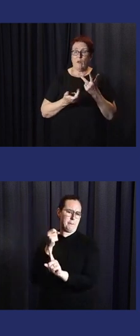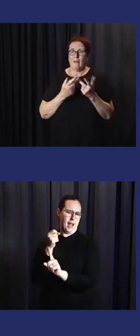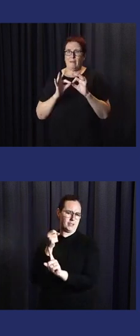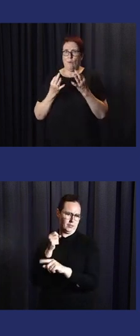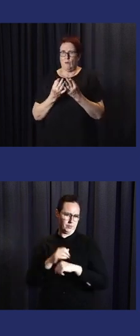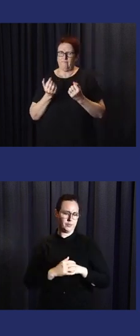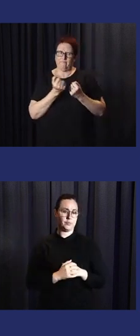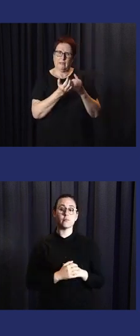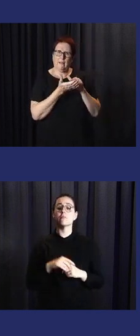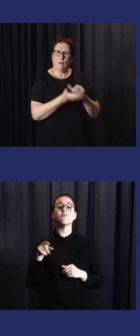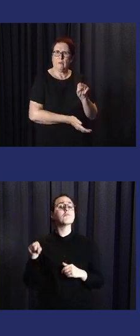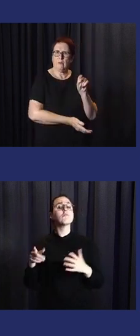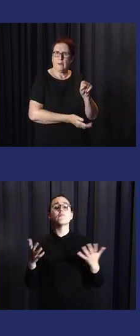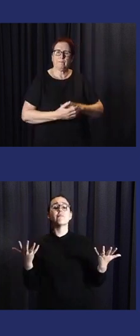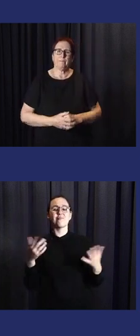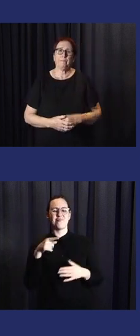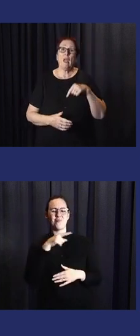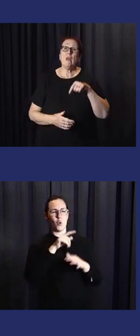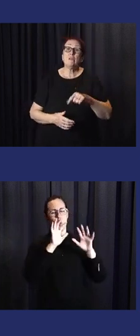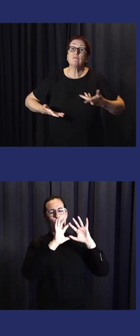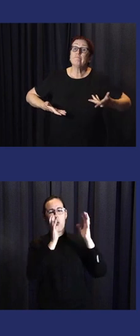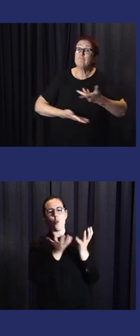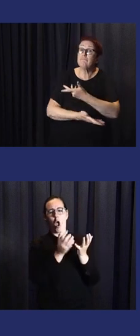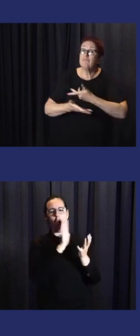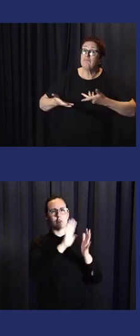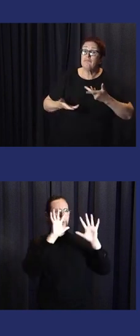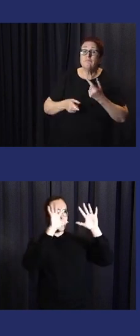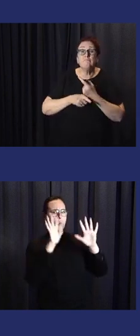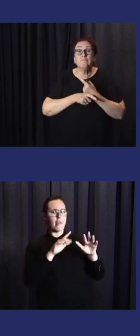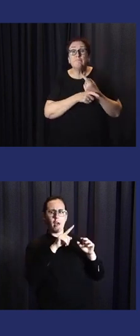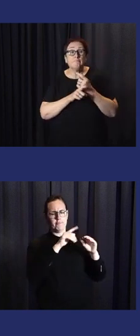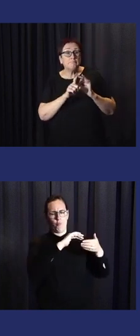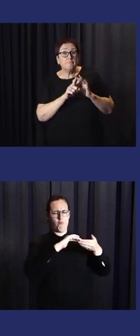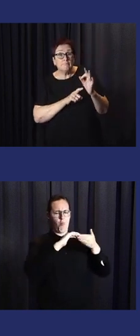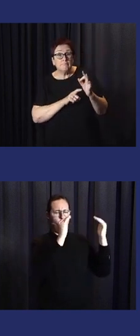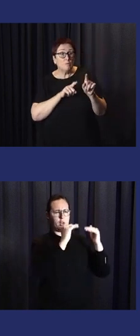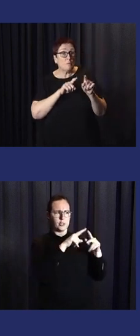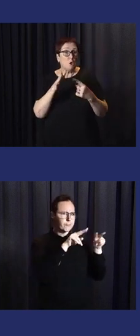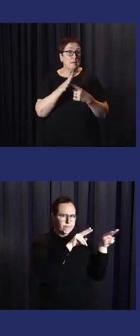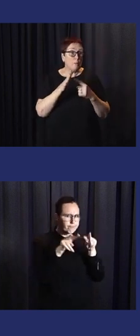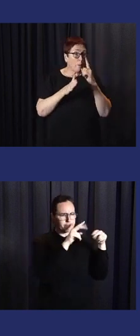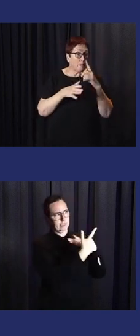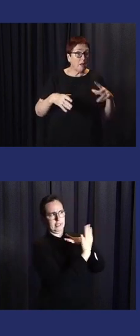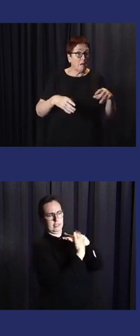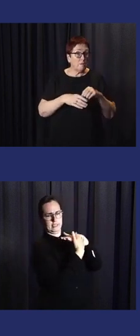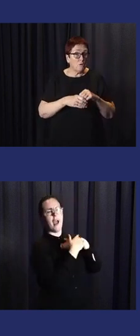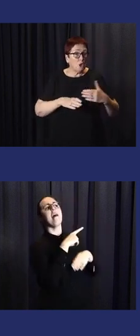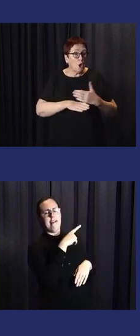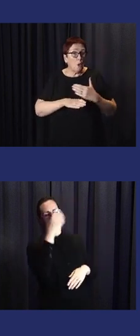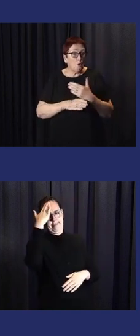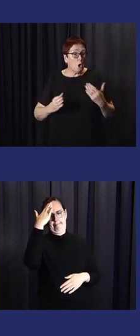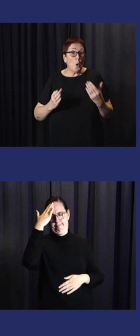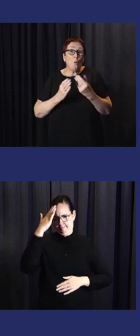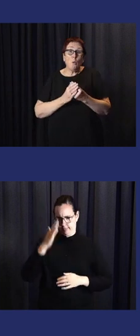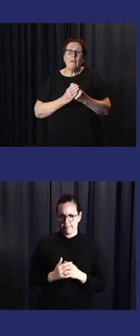by the World Metrological Organisation, but is supported by many of those other organisations. This session will